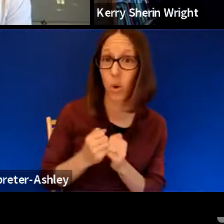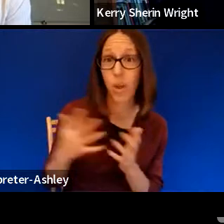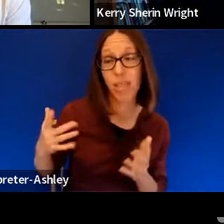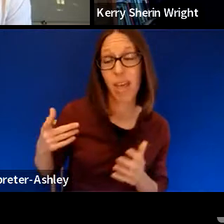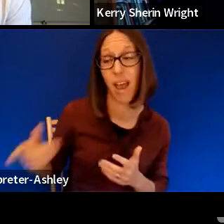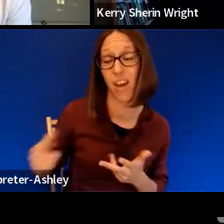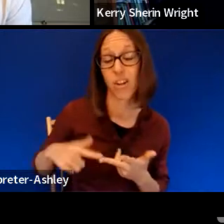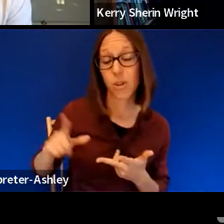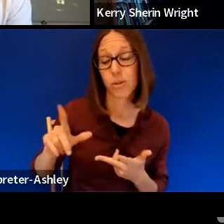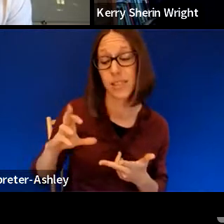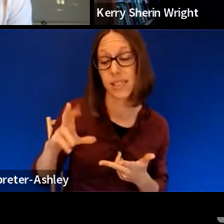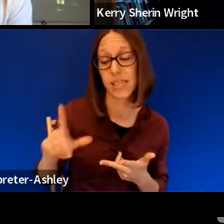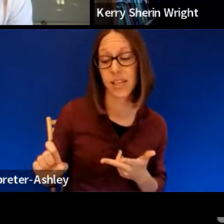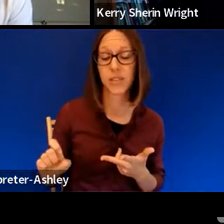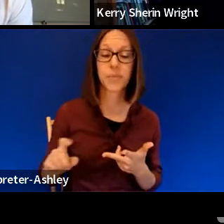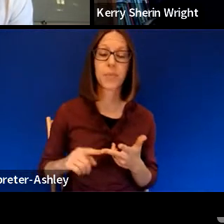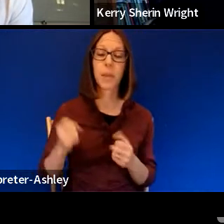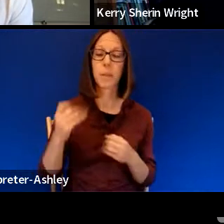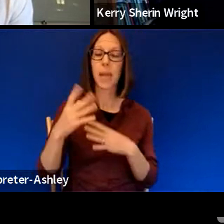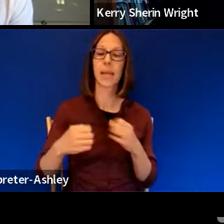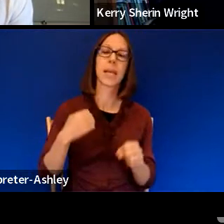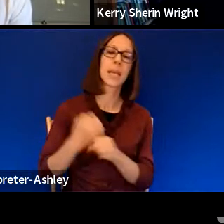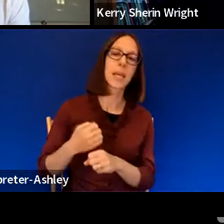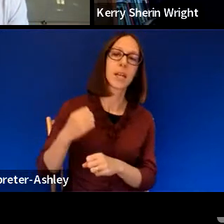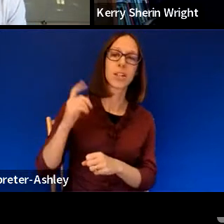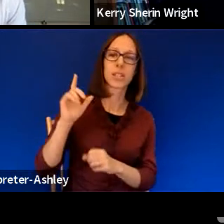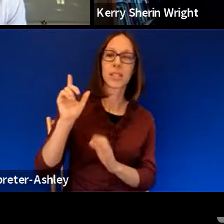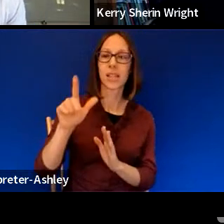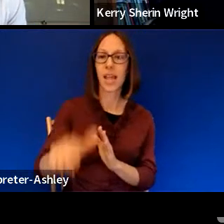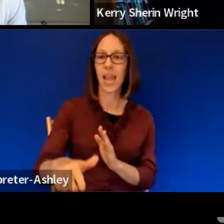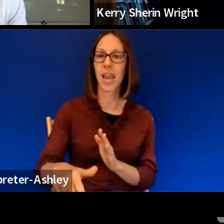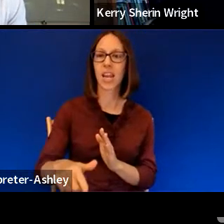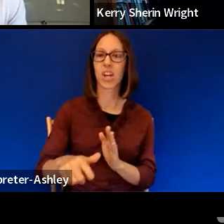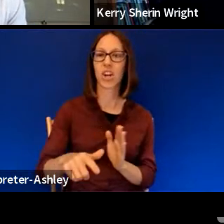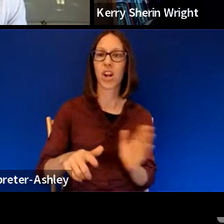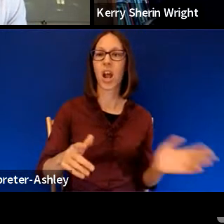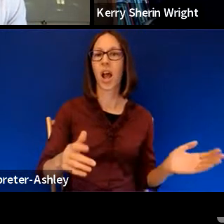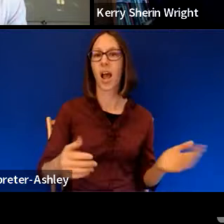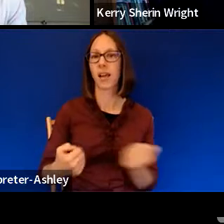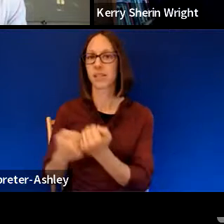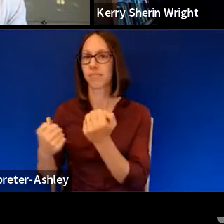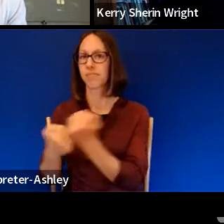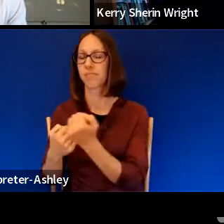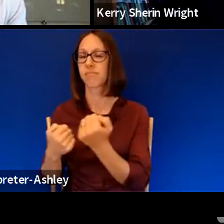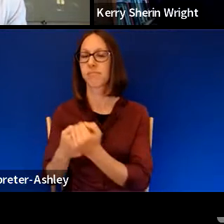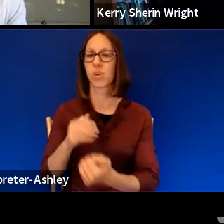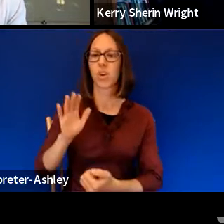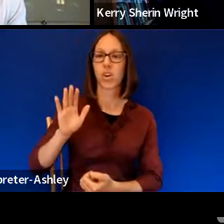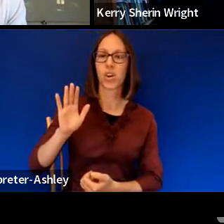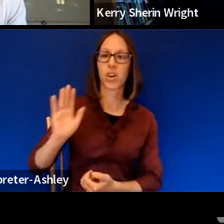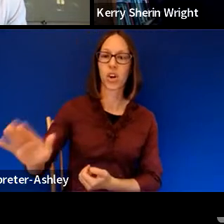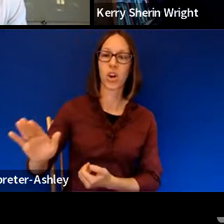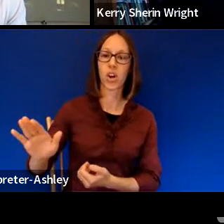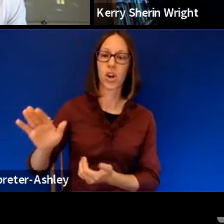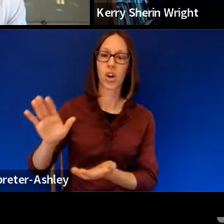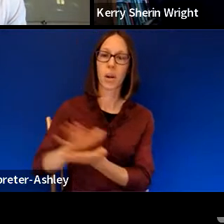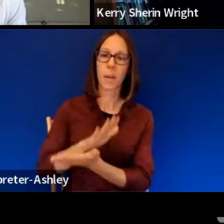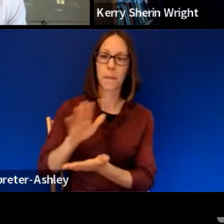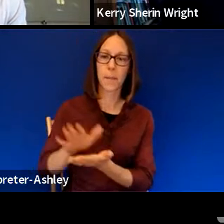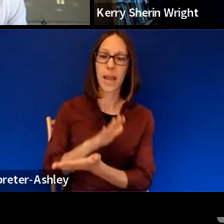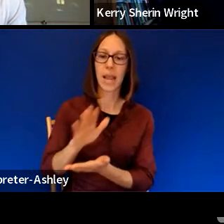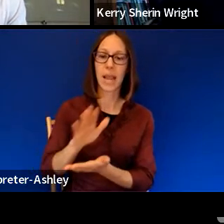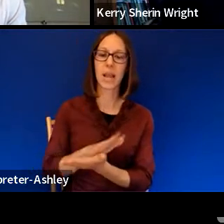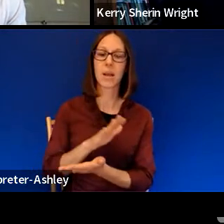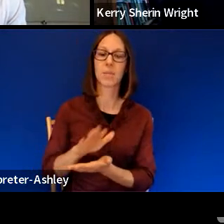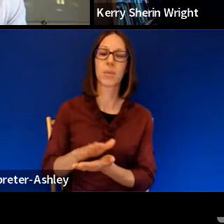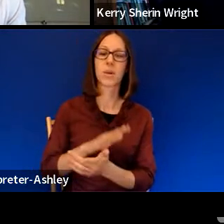Uh, and then years later, the sort of circle remains unbroken. And I ended up, um, getting her papers at Emory when I was a curator